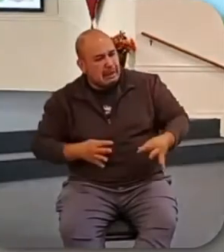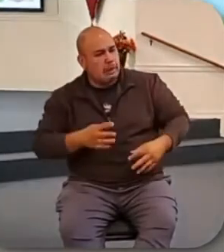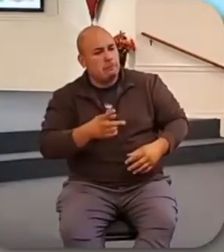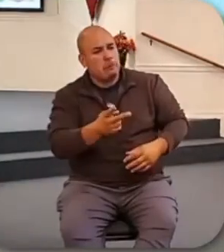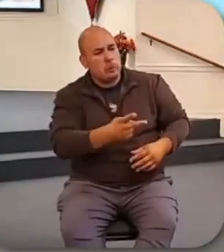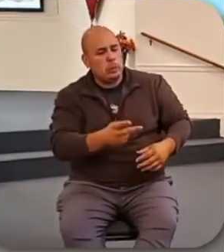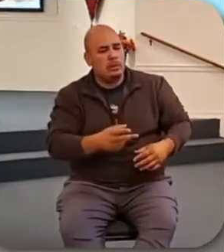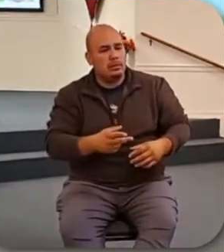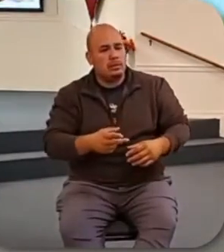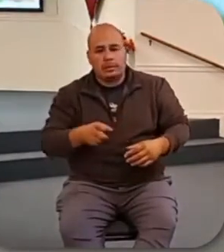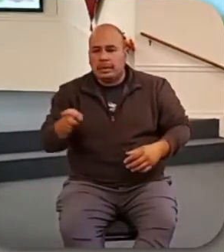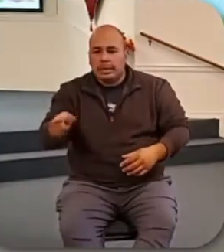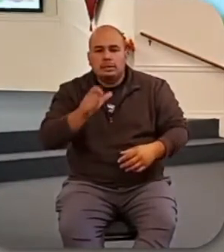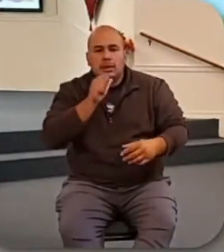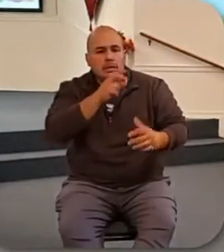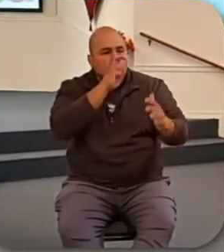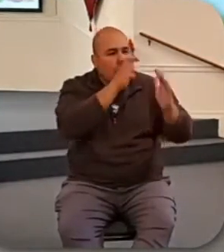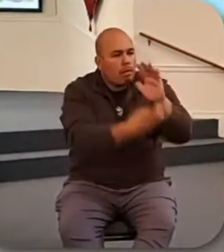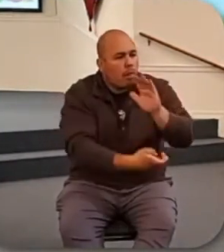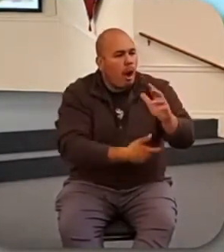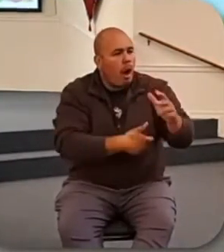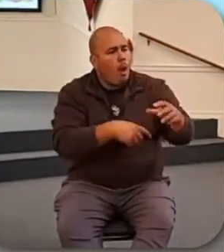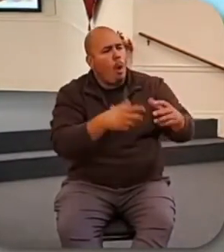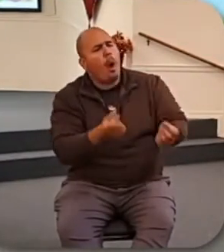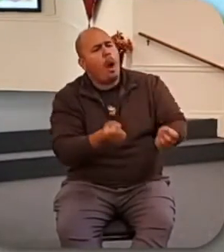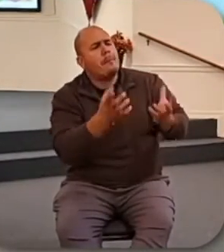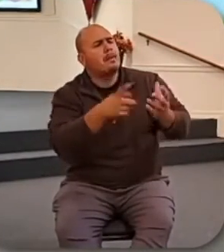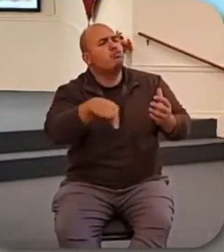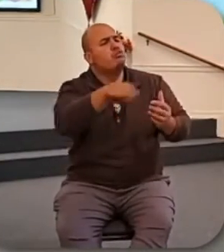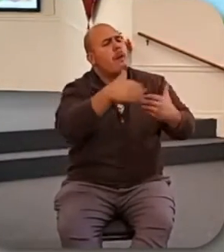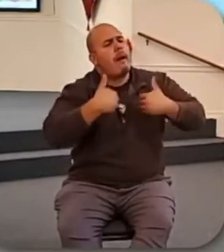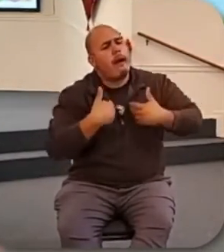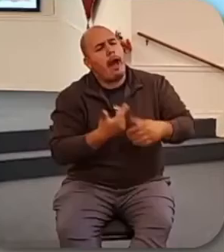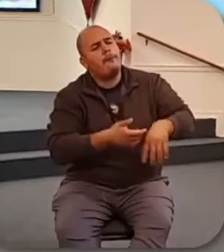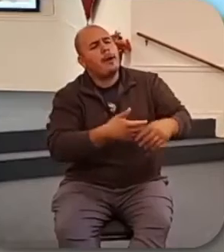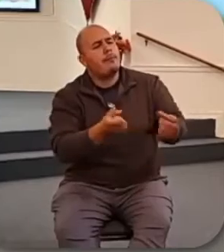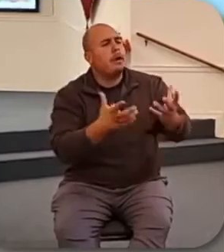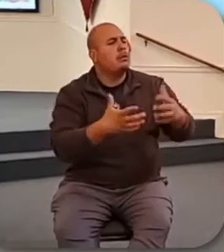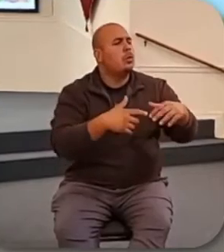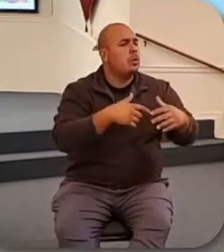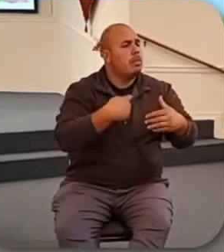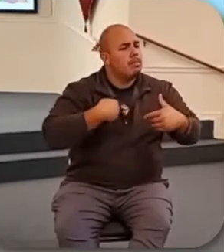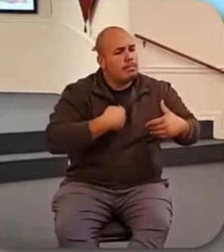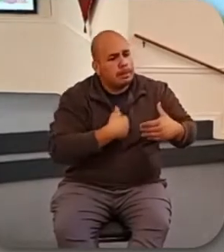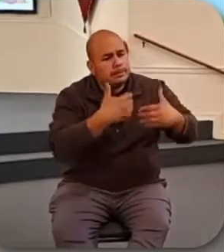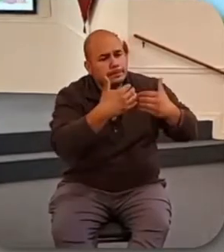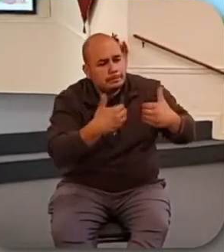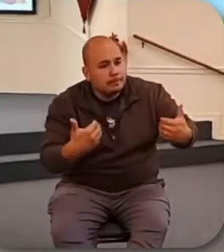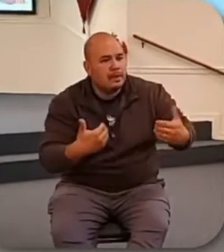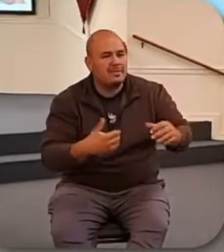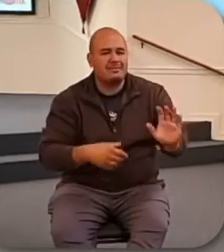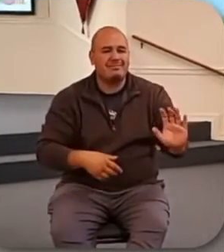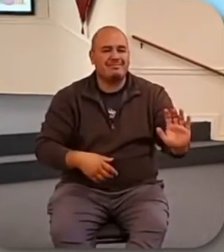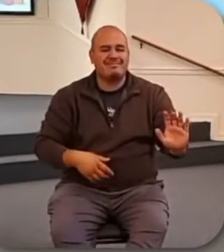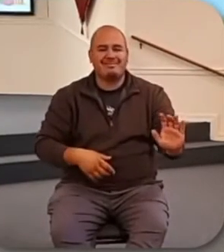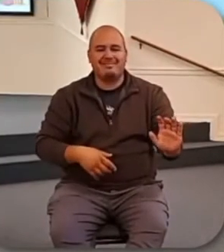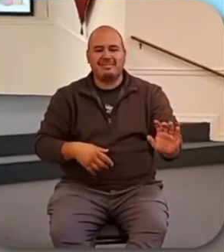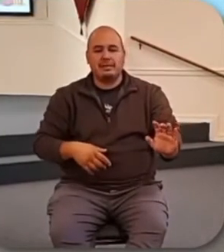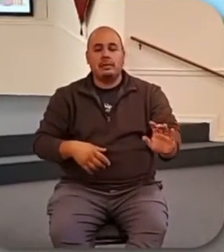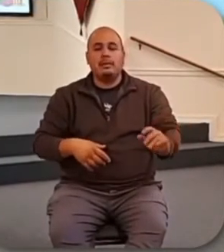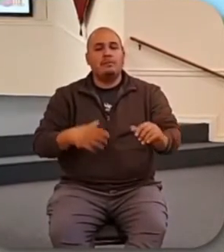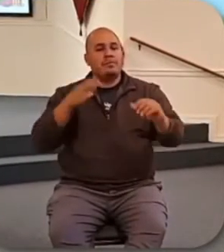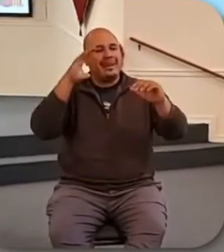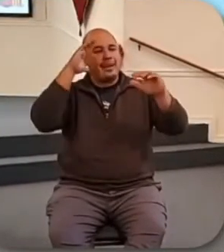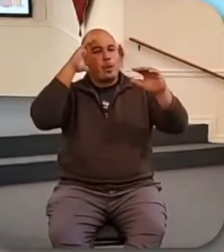How much should each brother receive? Why can't these two brothers get along? Maybe you've seen situations like this. I hope not. It's always a shame